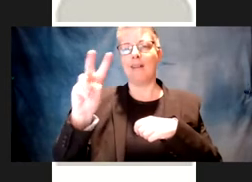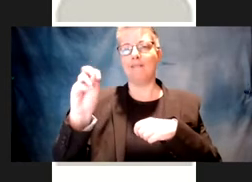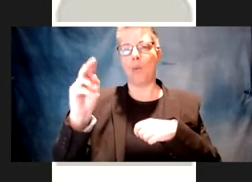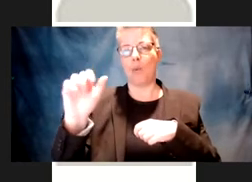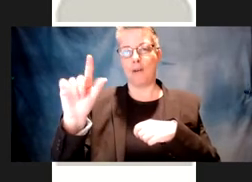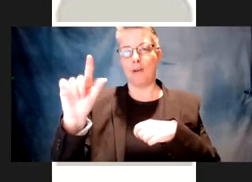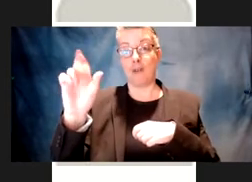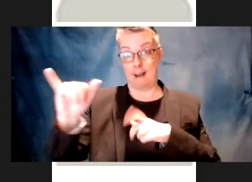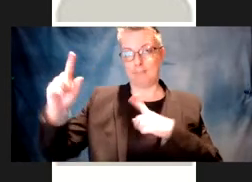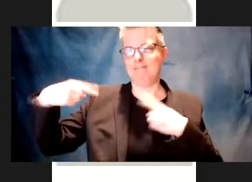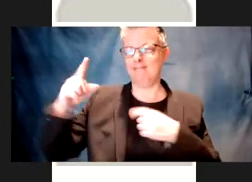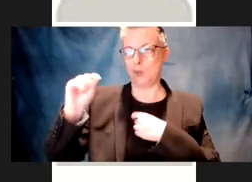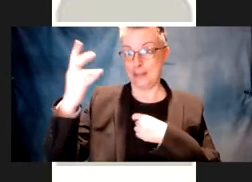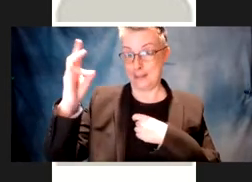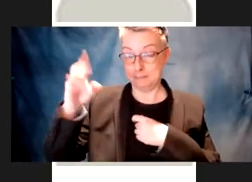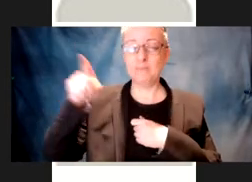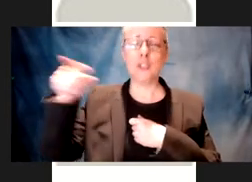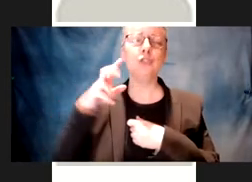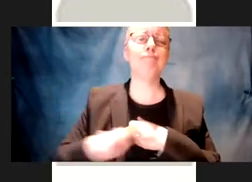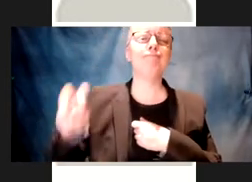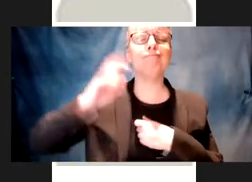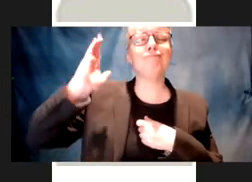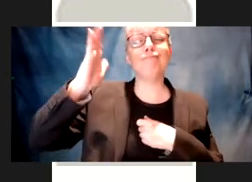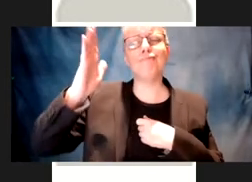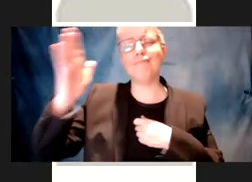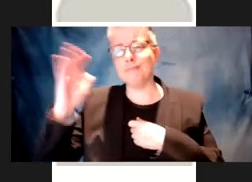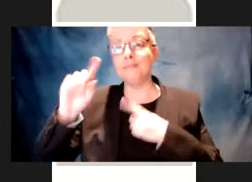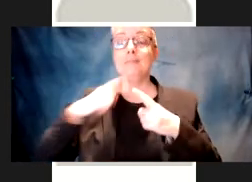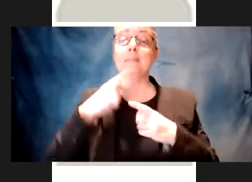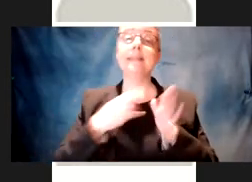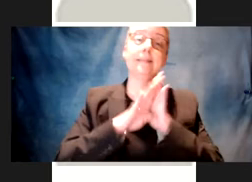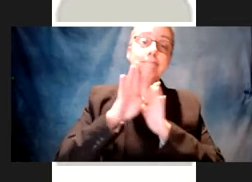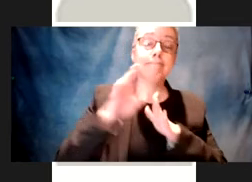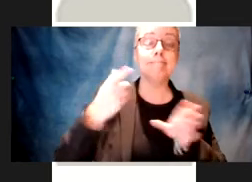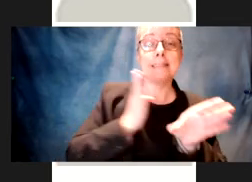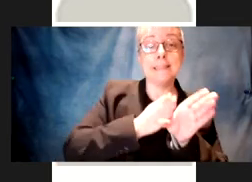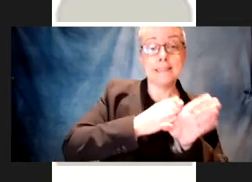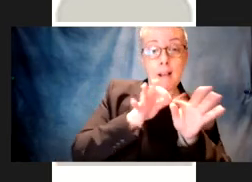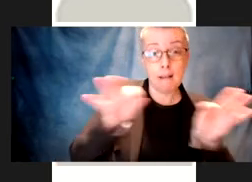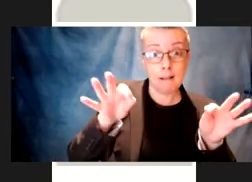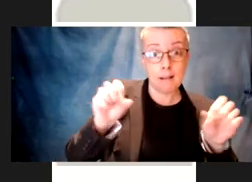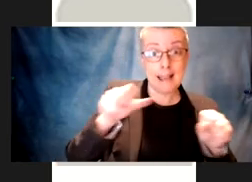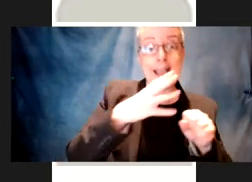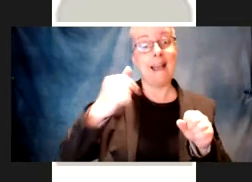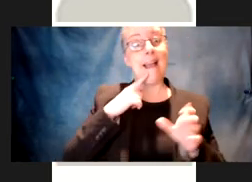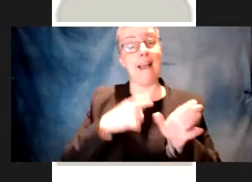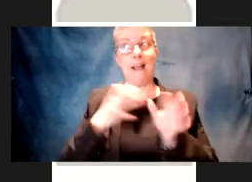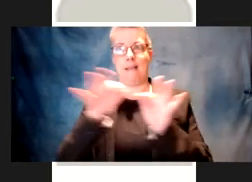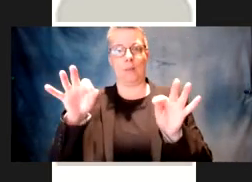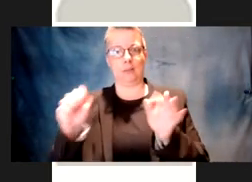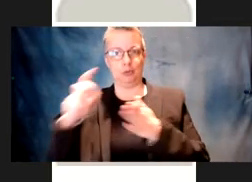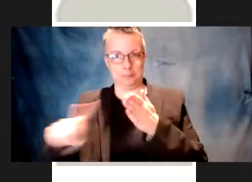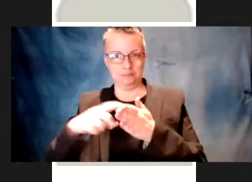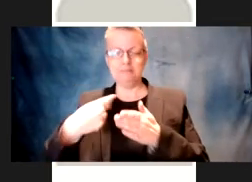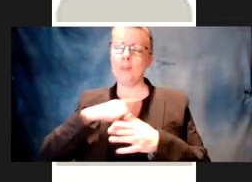discrimination called the vocal fry since 2017. She gives talks nationally on topics such as developmental psycholinguistics